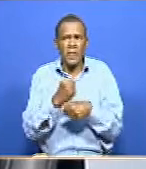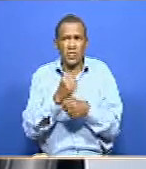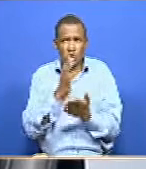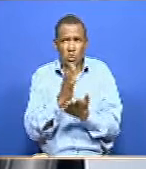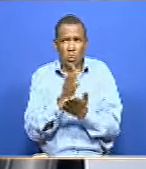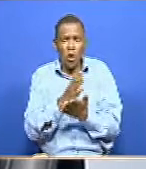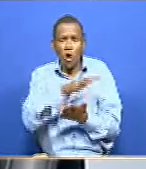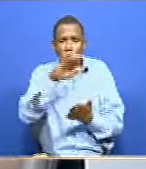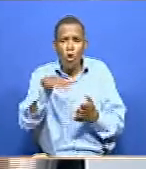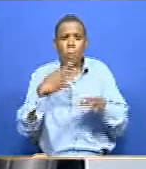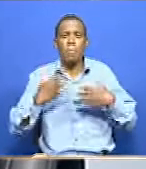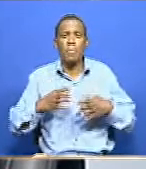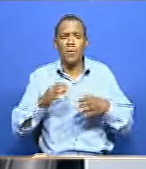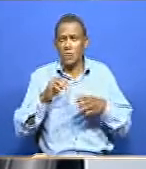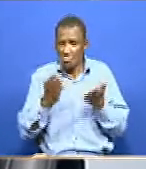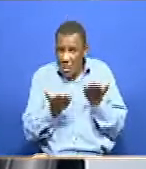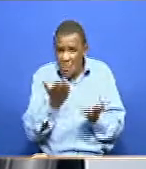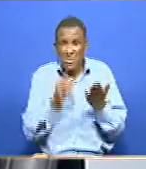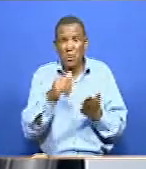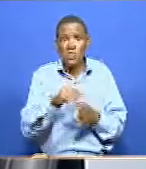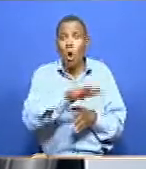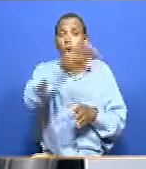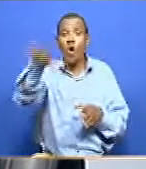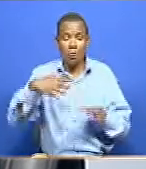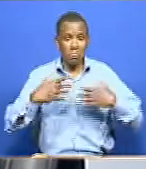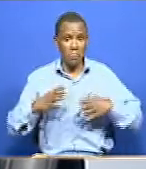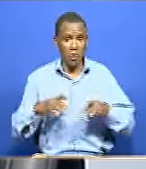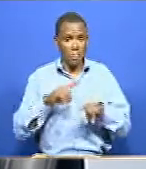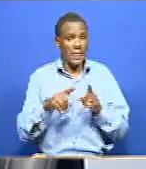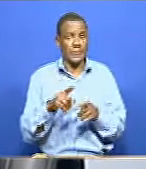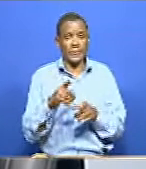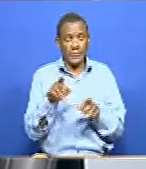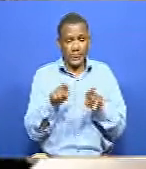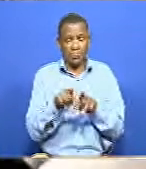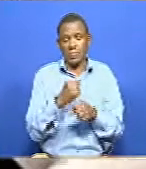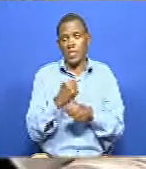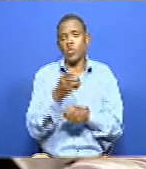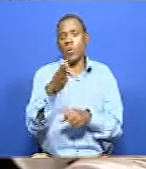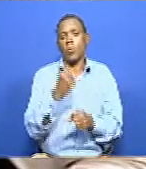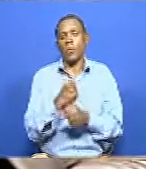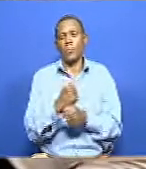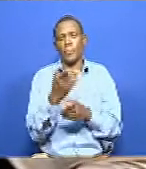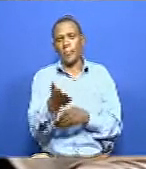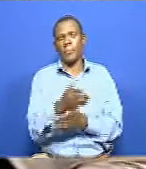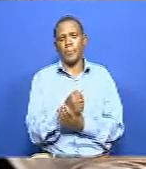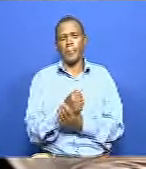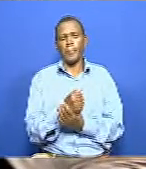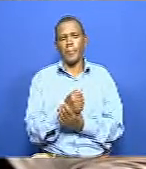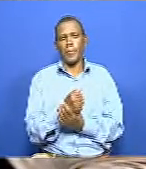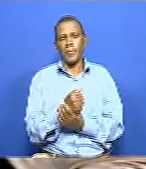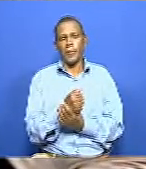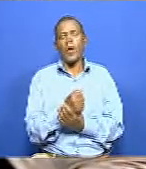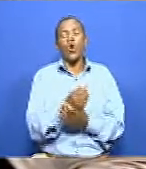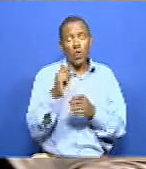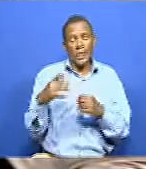or might not be the larger population in your work. All right. Now let's just look at another issue when it comes to the challenges, when it comes to